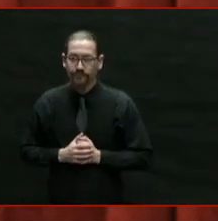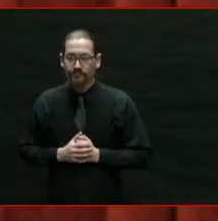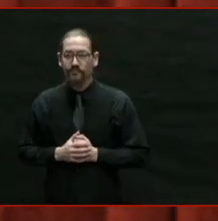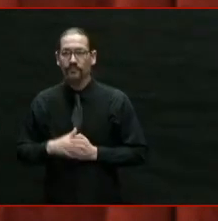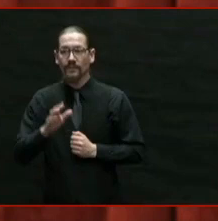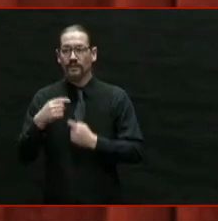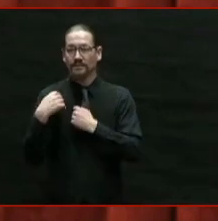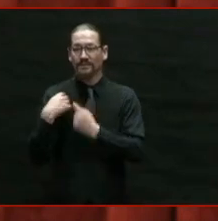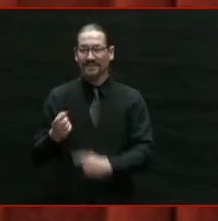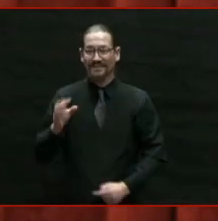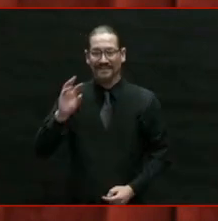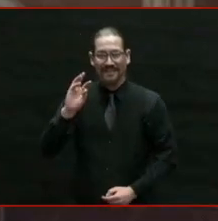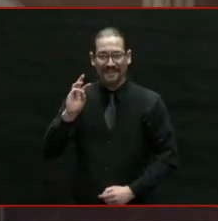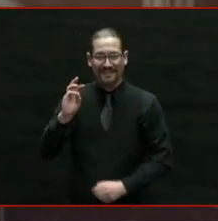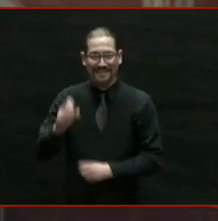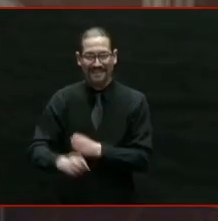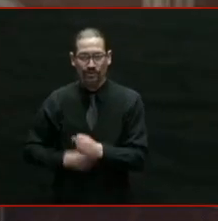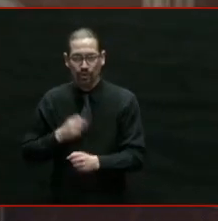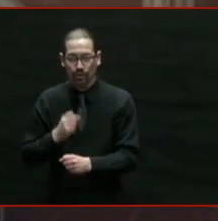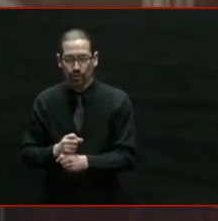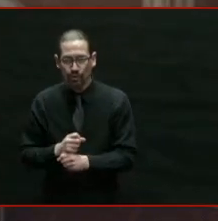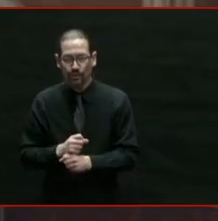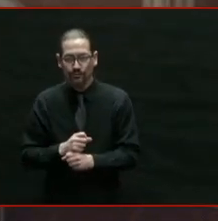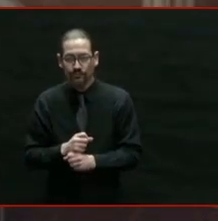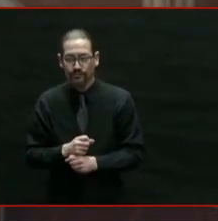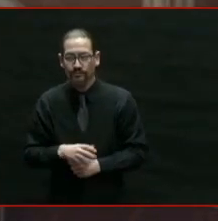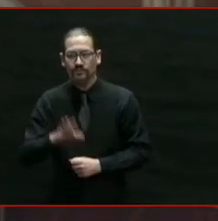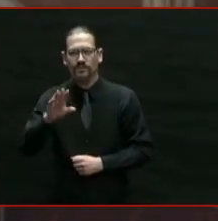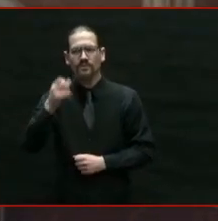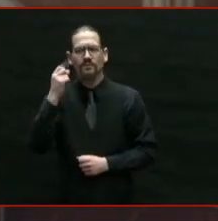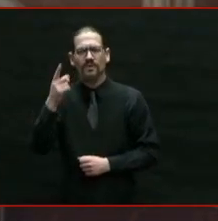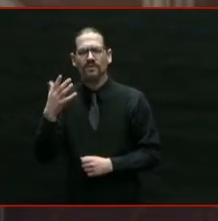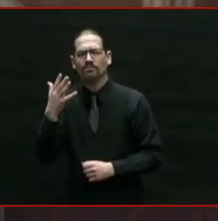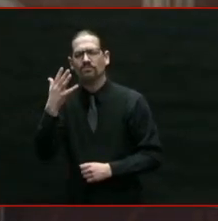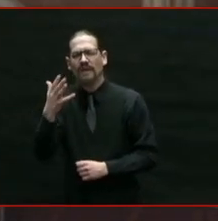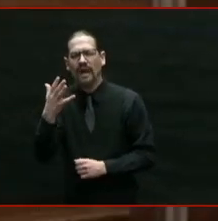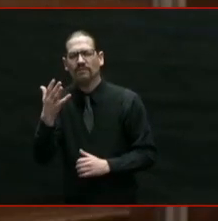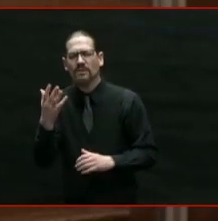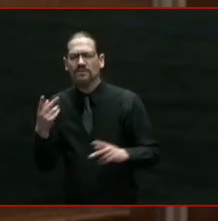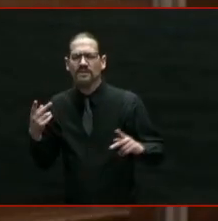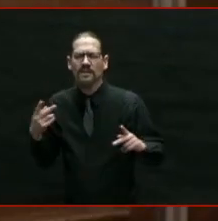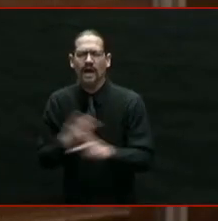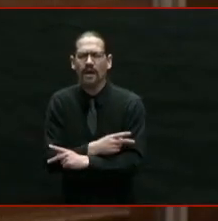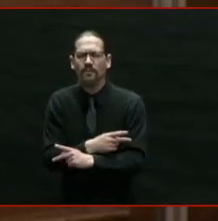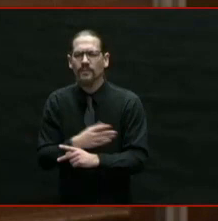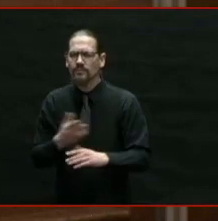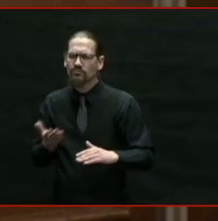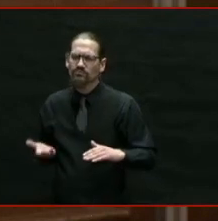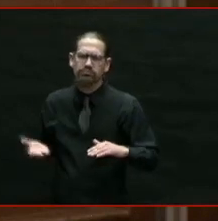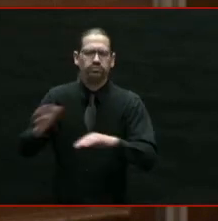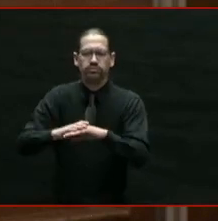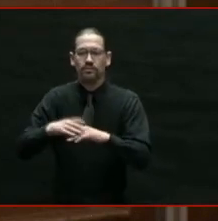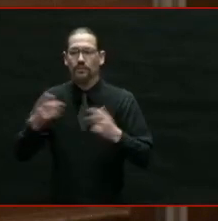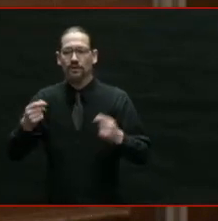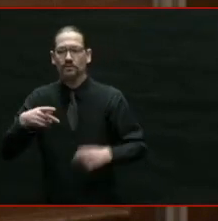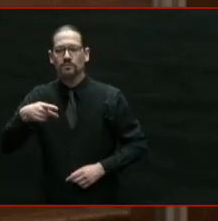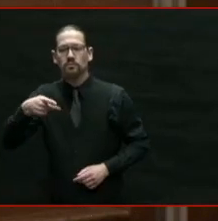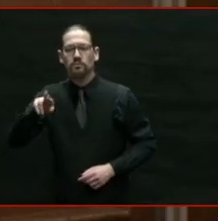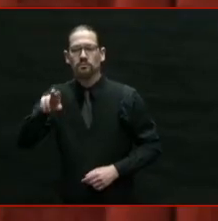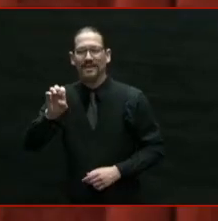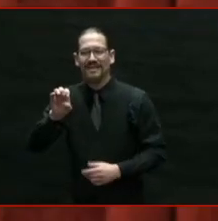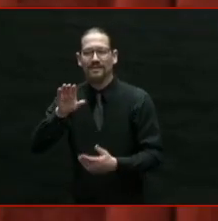we have five times the number of public pre-K classrooms all over the state.